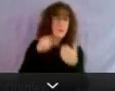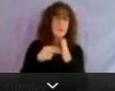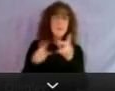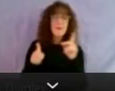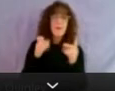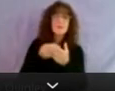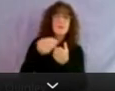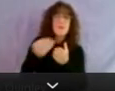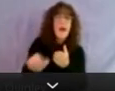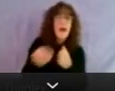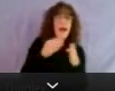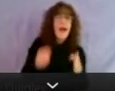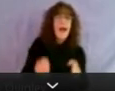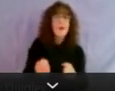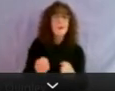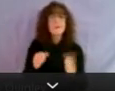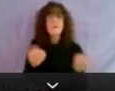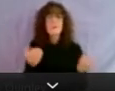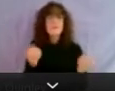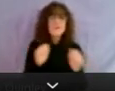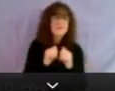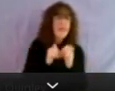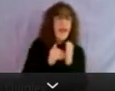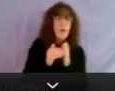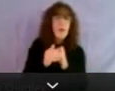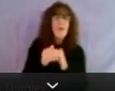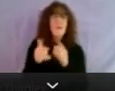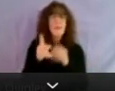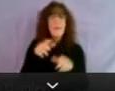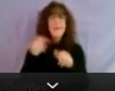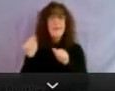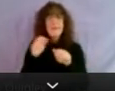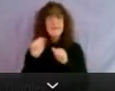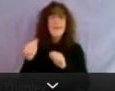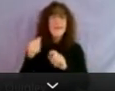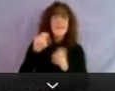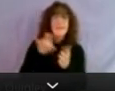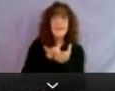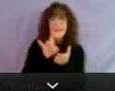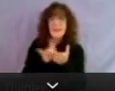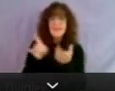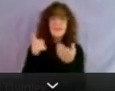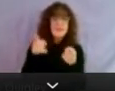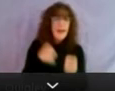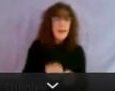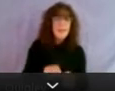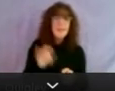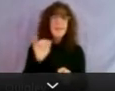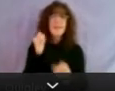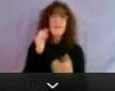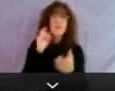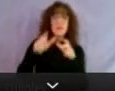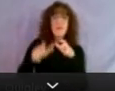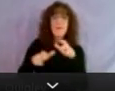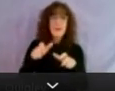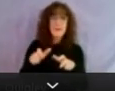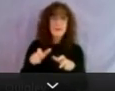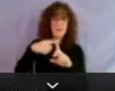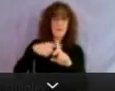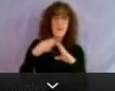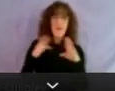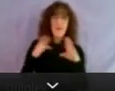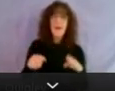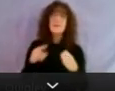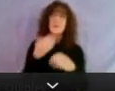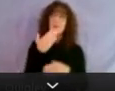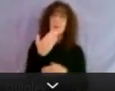want to know what's the turnover rate like? What are evictions happening like in the market if they want to invest in rental housing? So